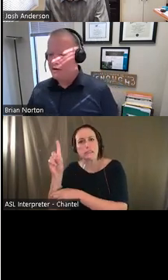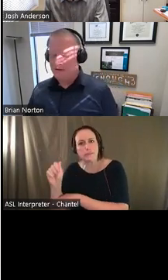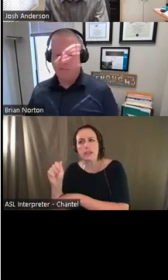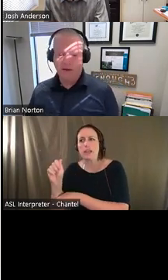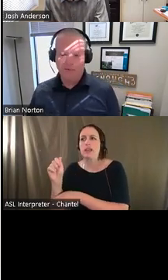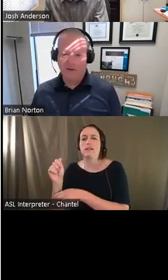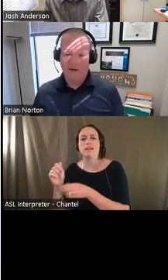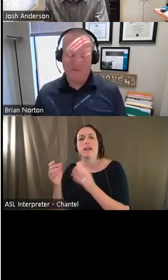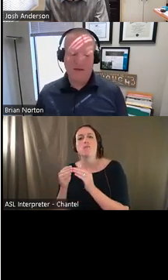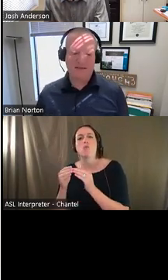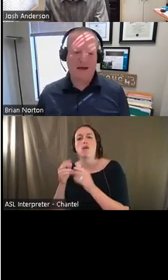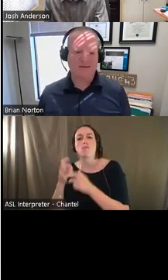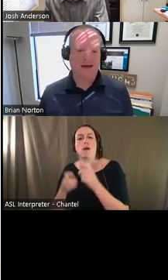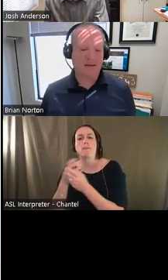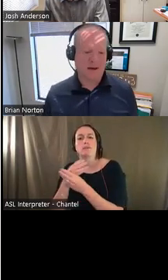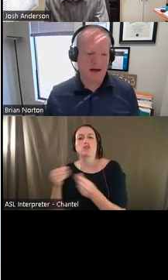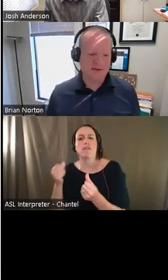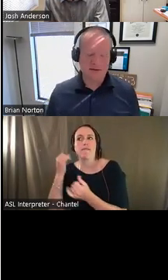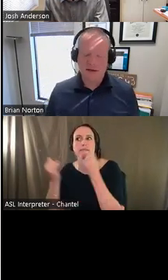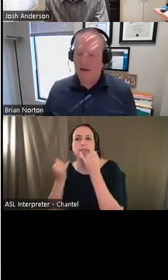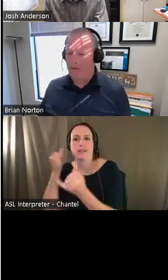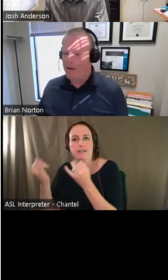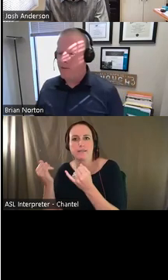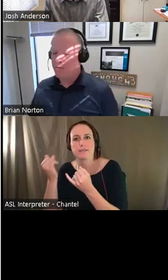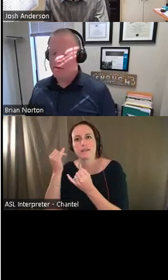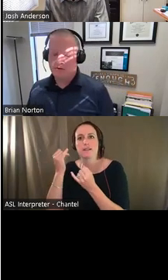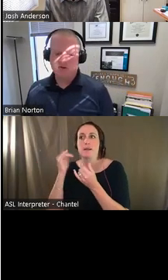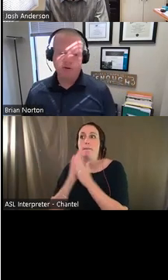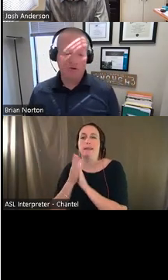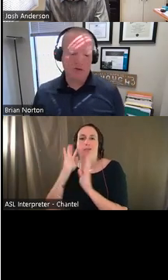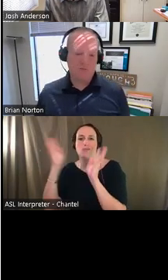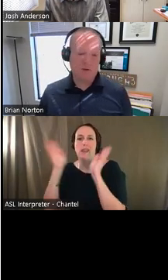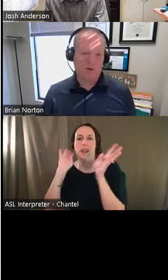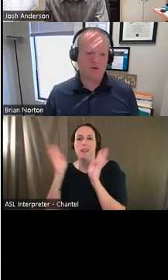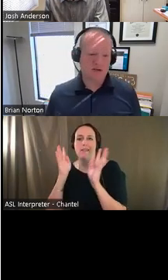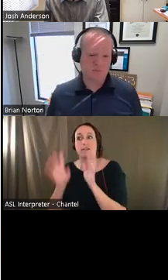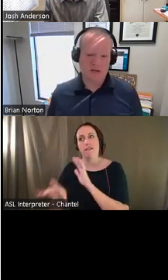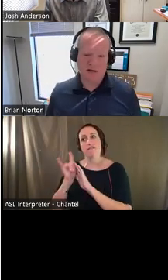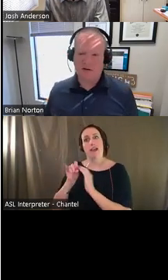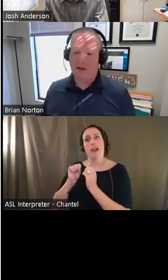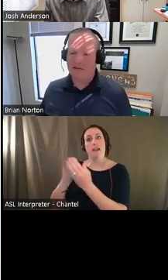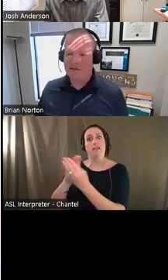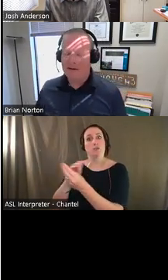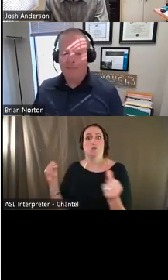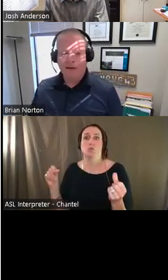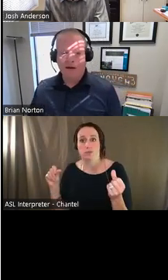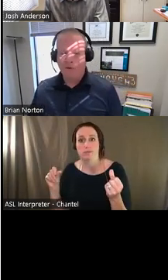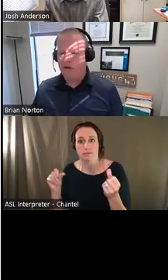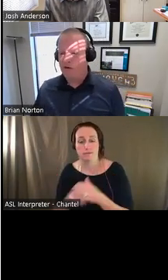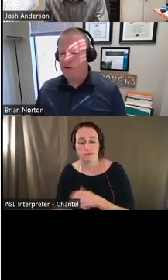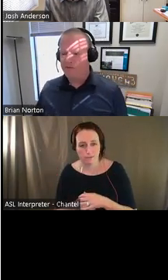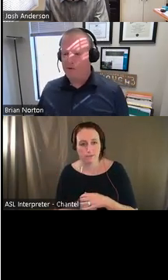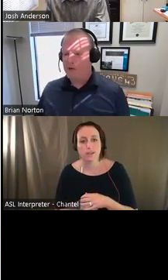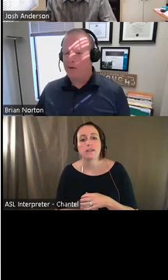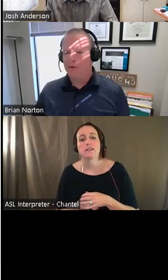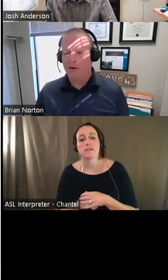solving, being able to kind of think outside the box, come up with other solutions to be able to address particular needs. Uh, we